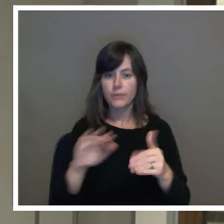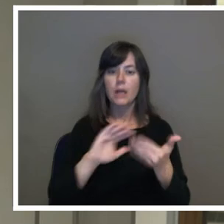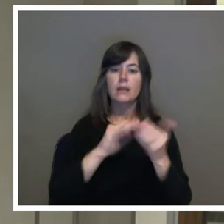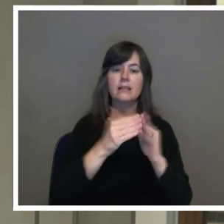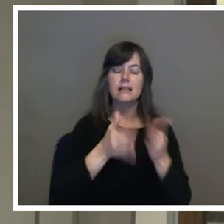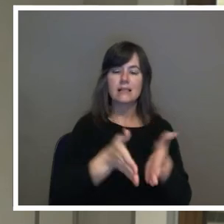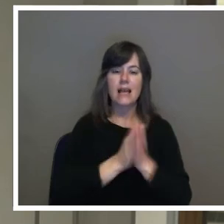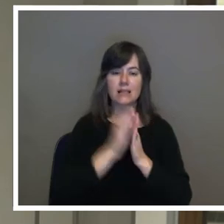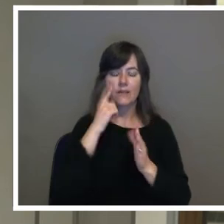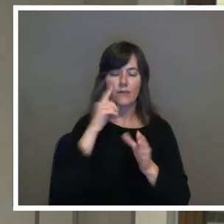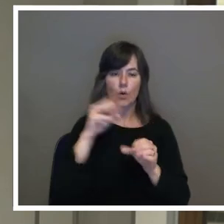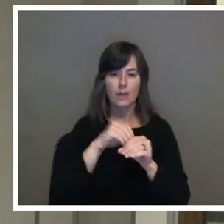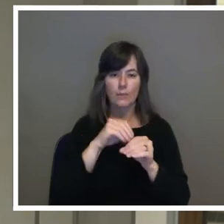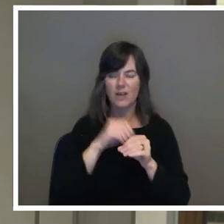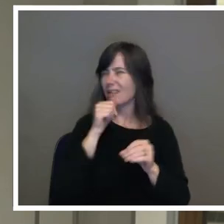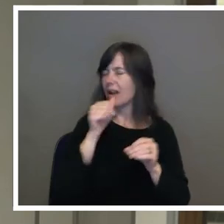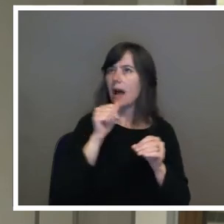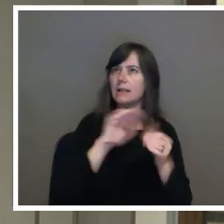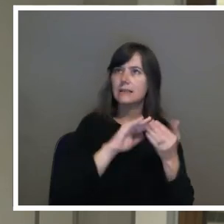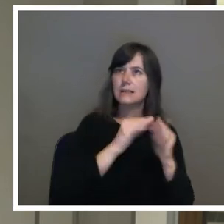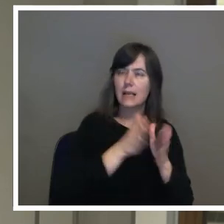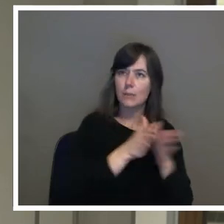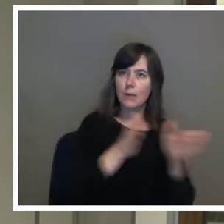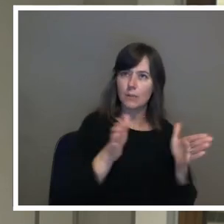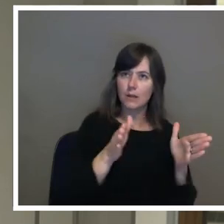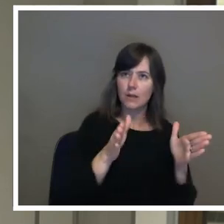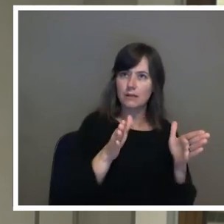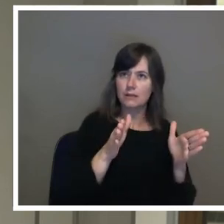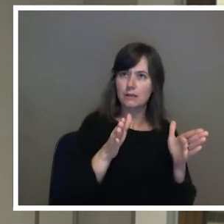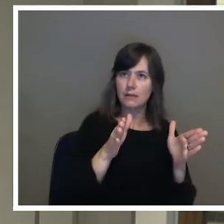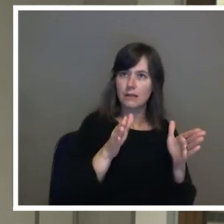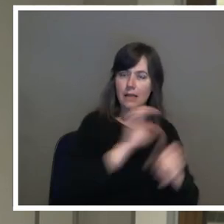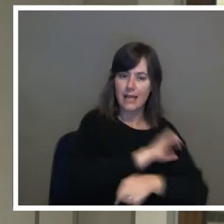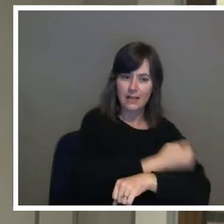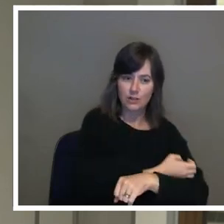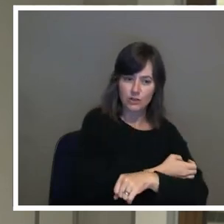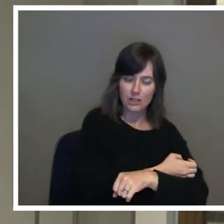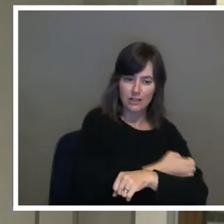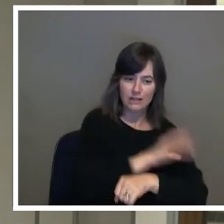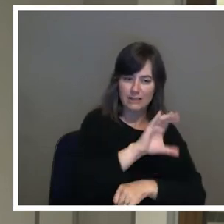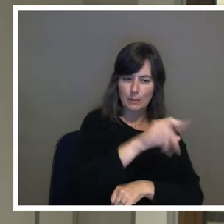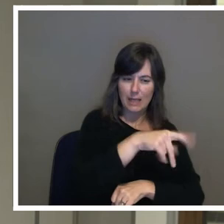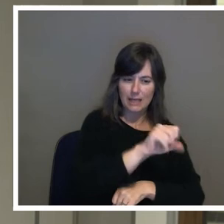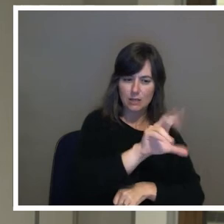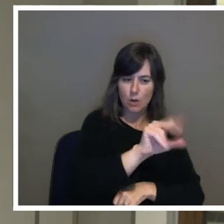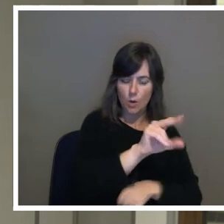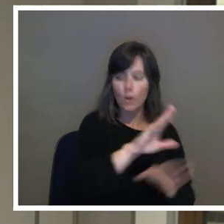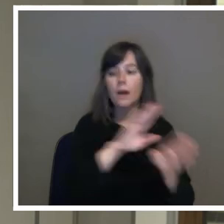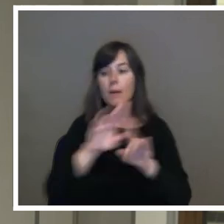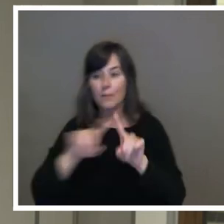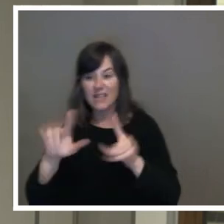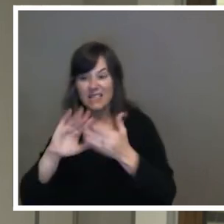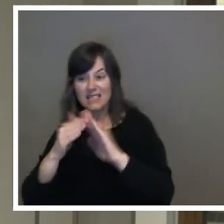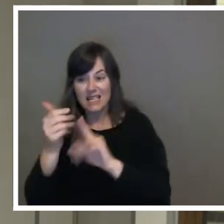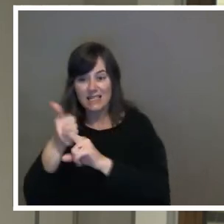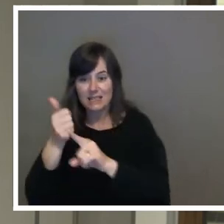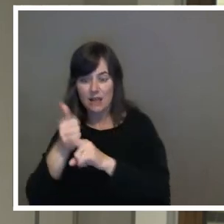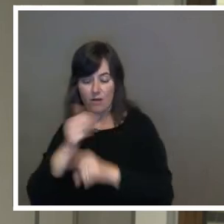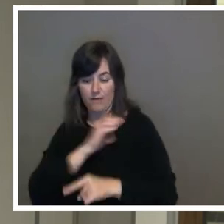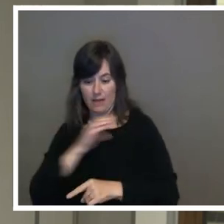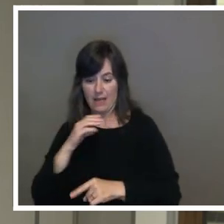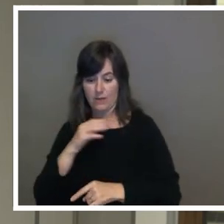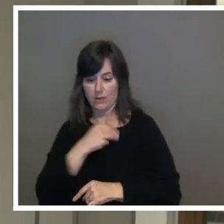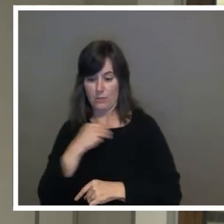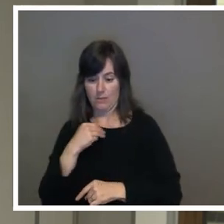city public's energy, but the city itself. get emails constantly from councilmen about what do we do with this